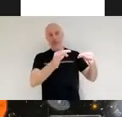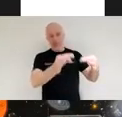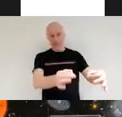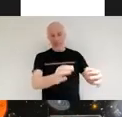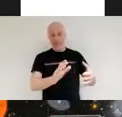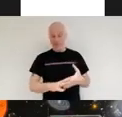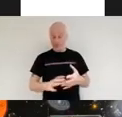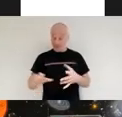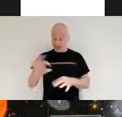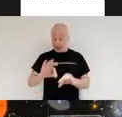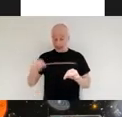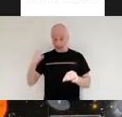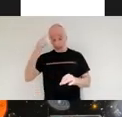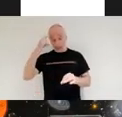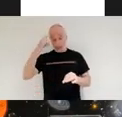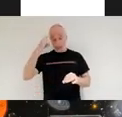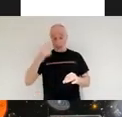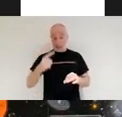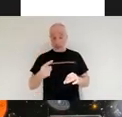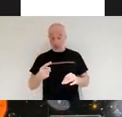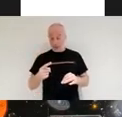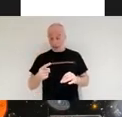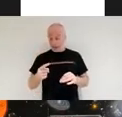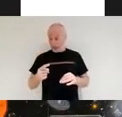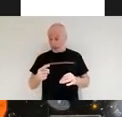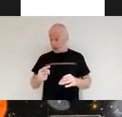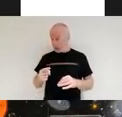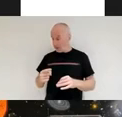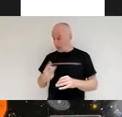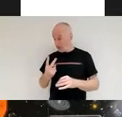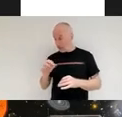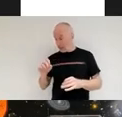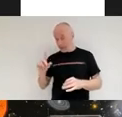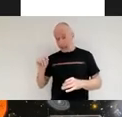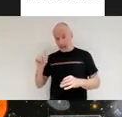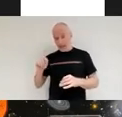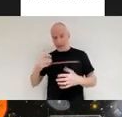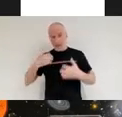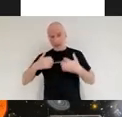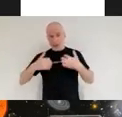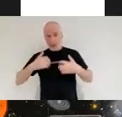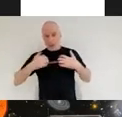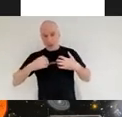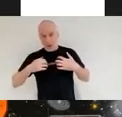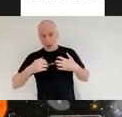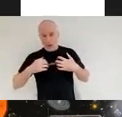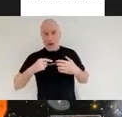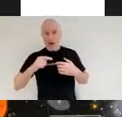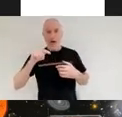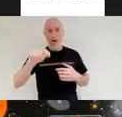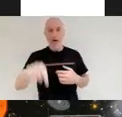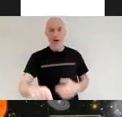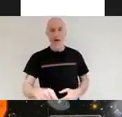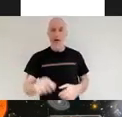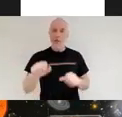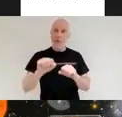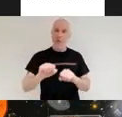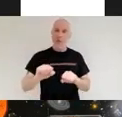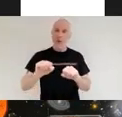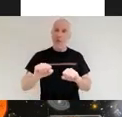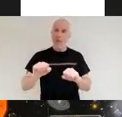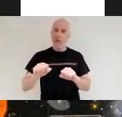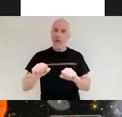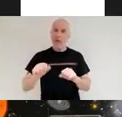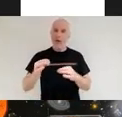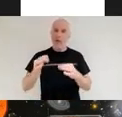might be working on web data in 2011 have had to wait till 2021 for the launch to occur but it's happened